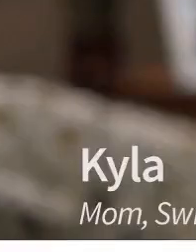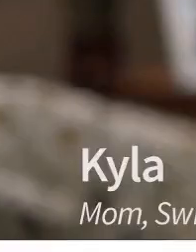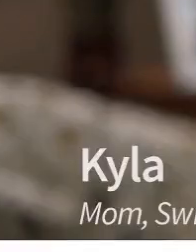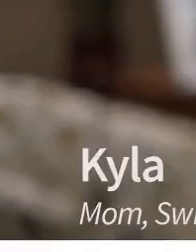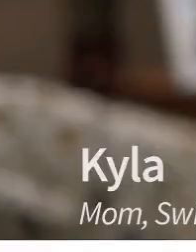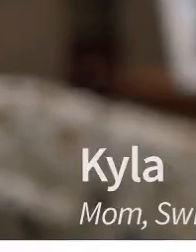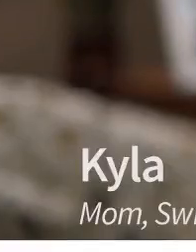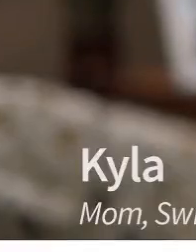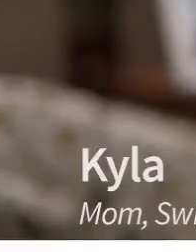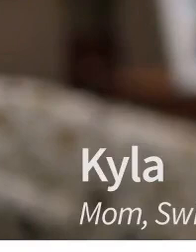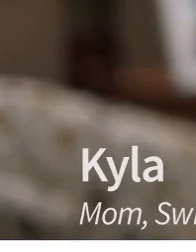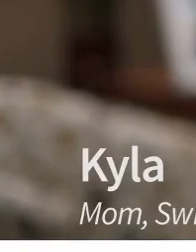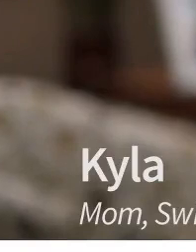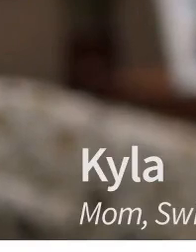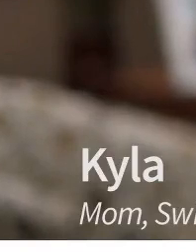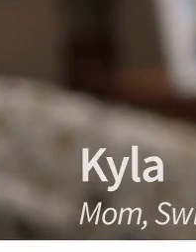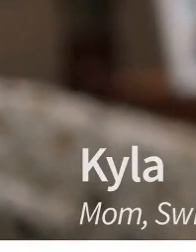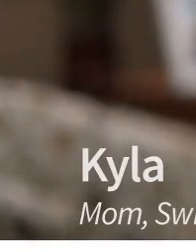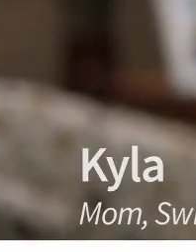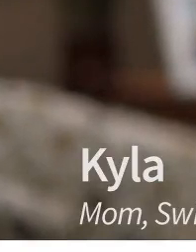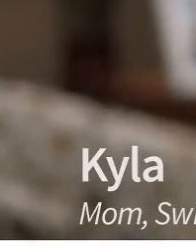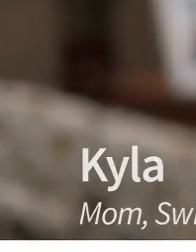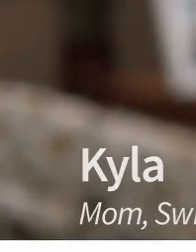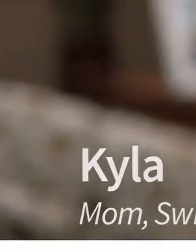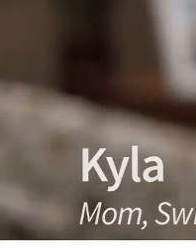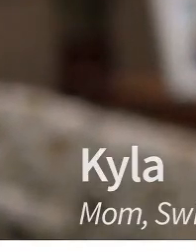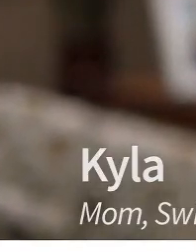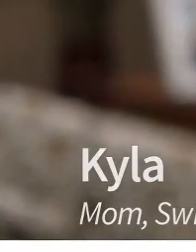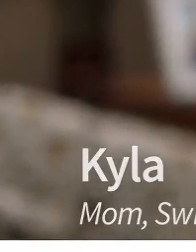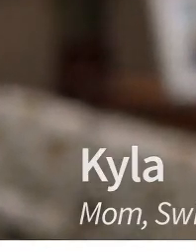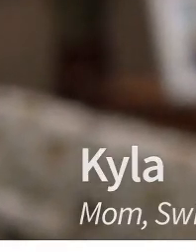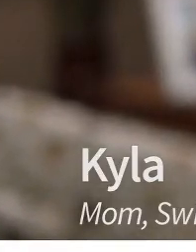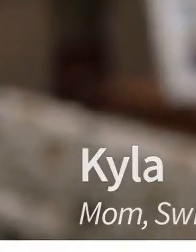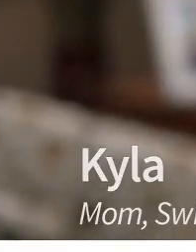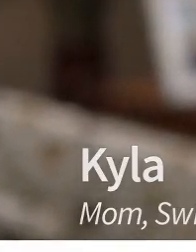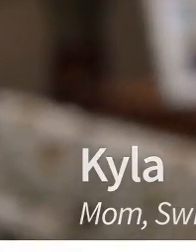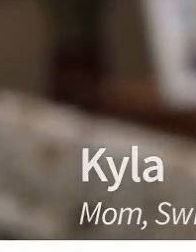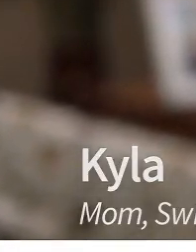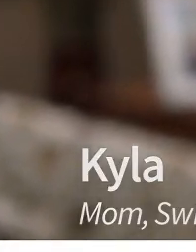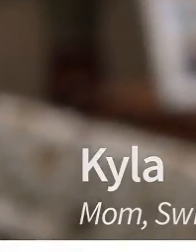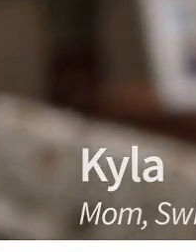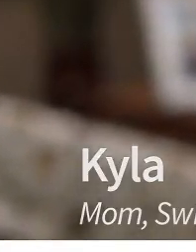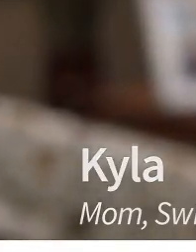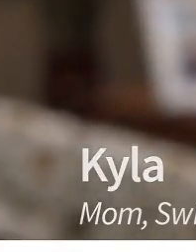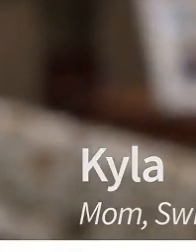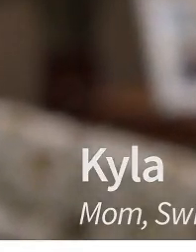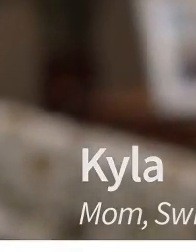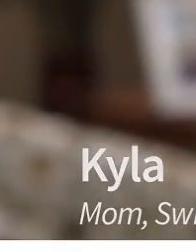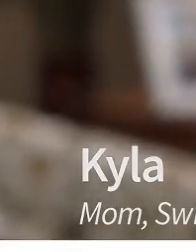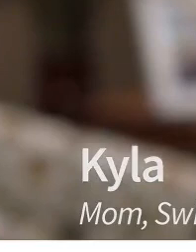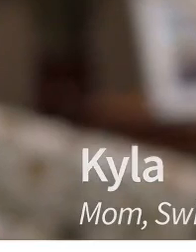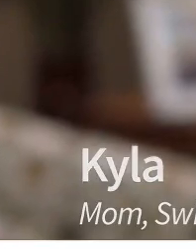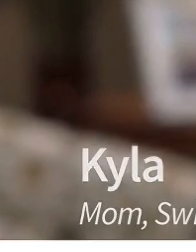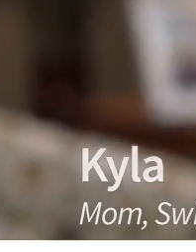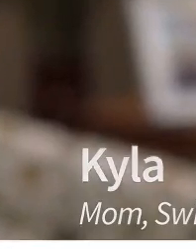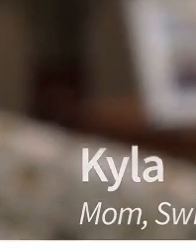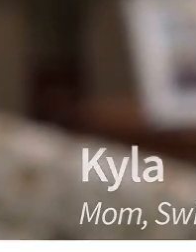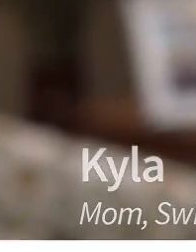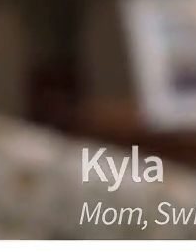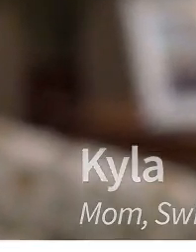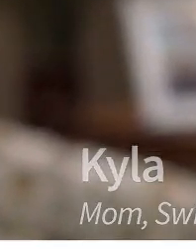If you ever had to look a child in the eye that's relying on you to protect them,